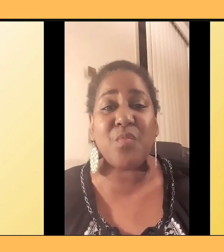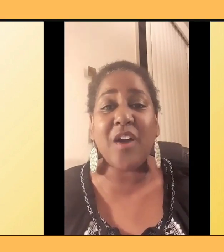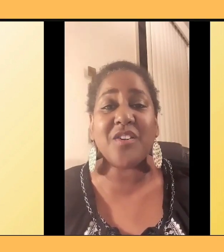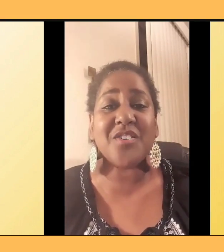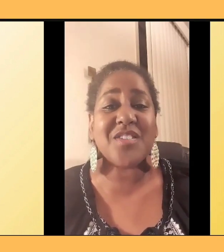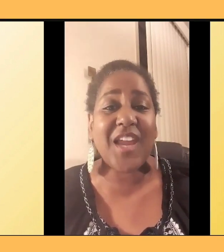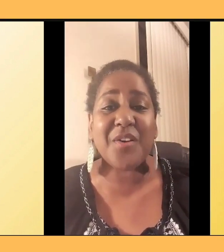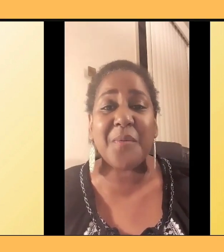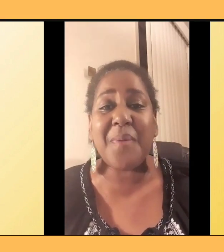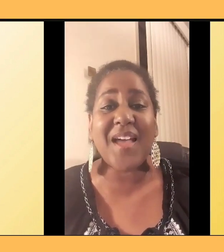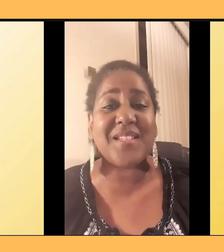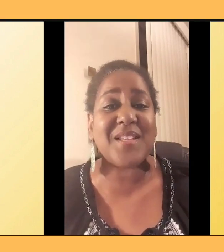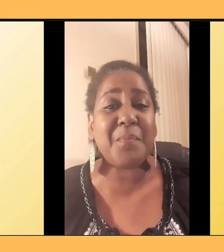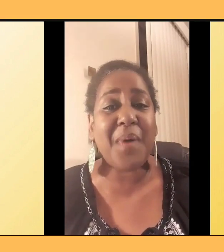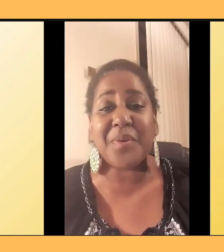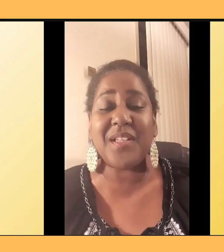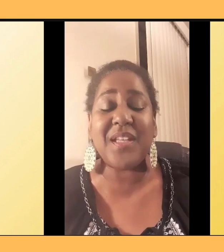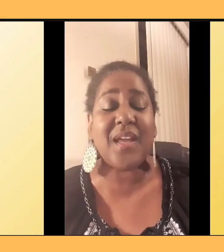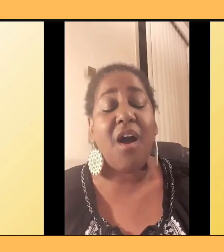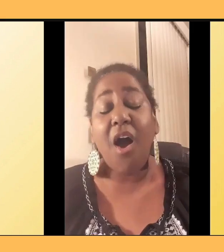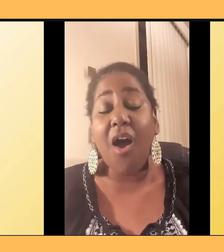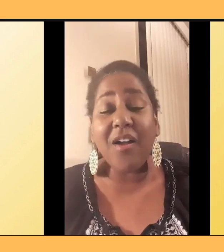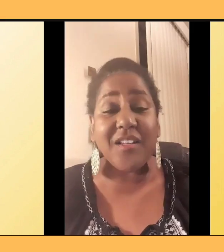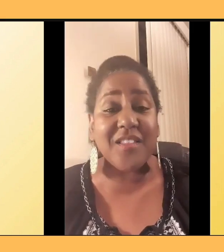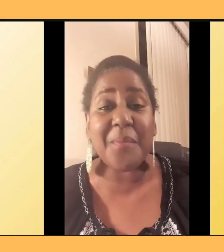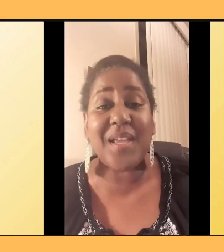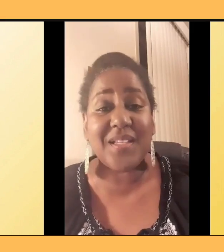Barbara Lee, all of them inspire me.